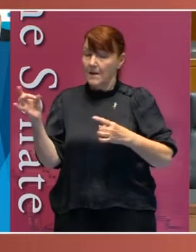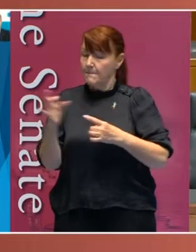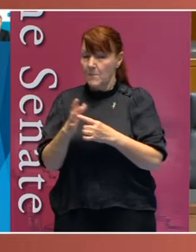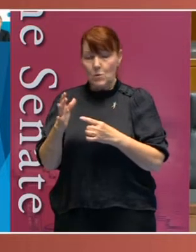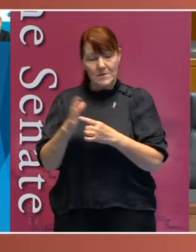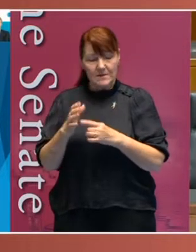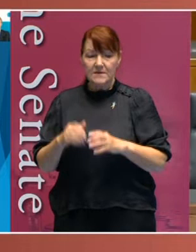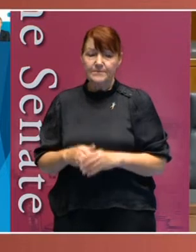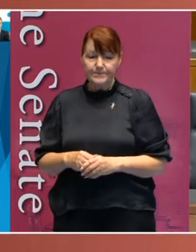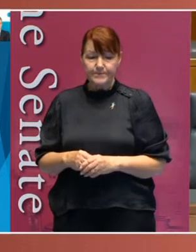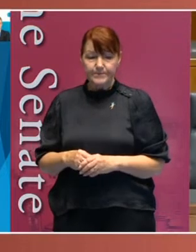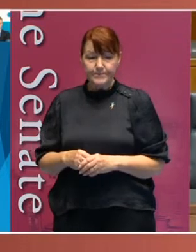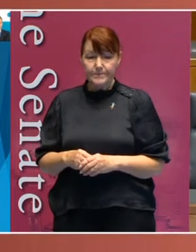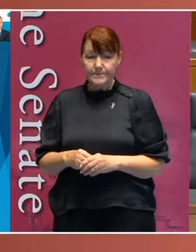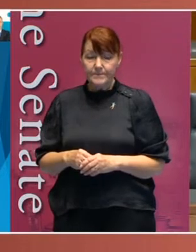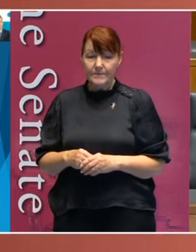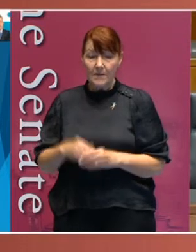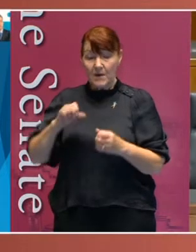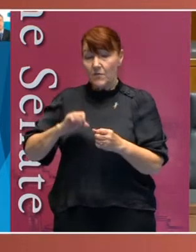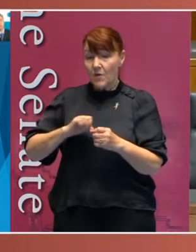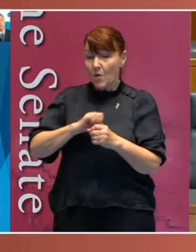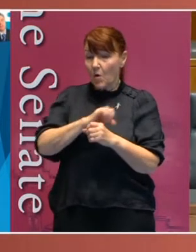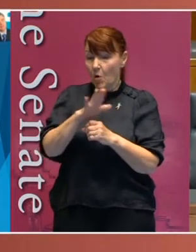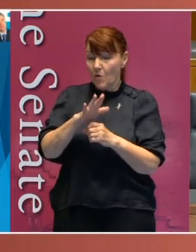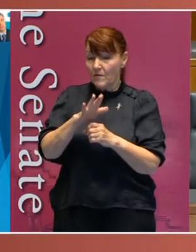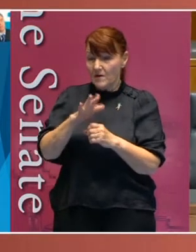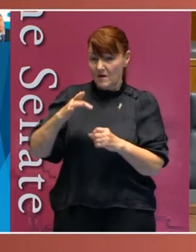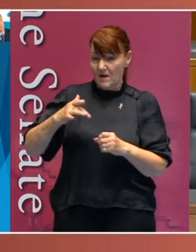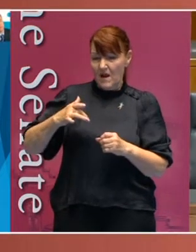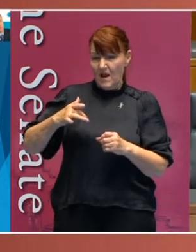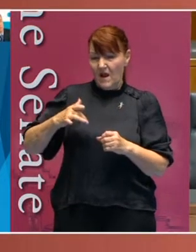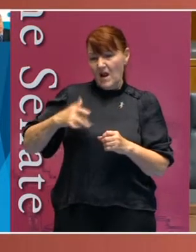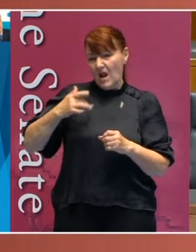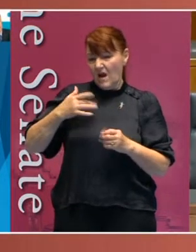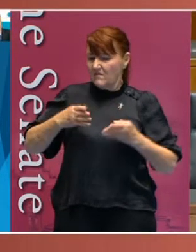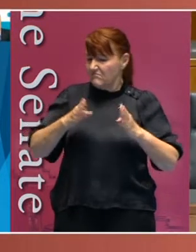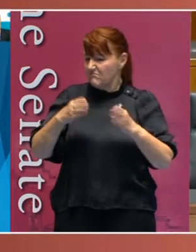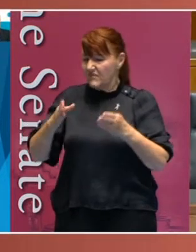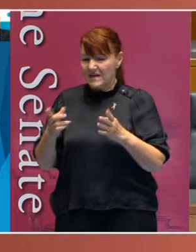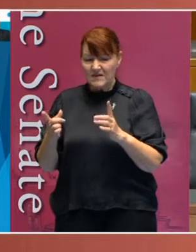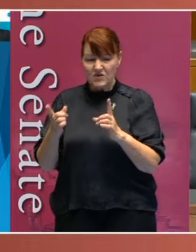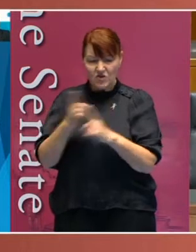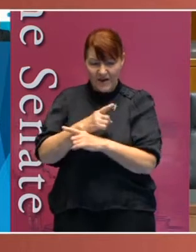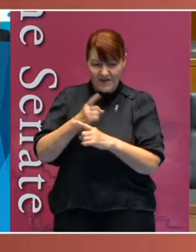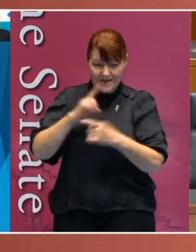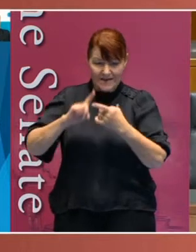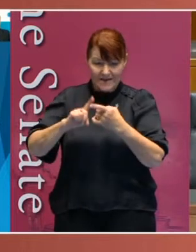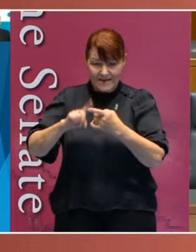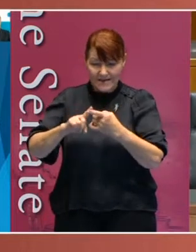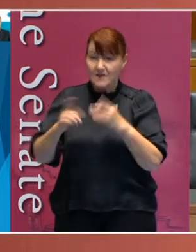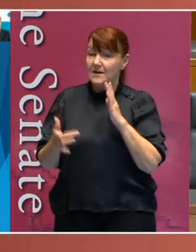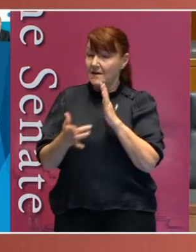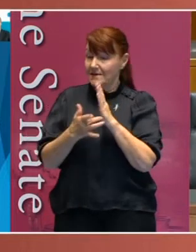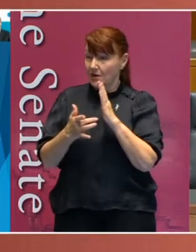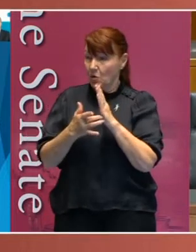But within the COVID-19 lifestyle changes that have existed and the technology that has now